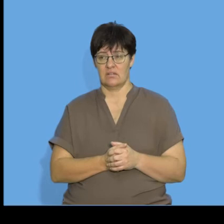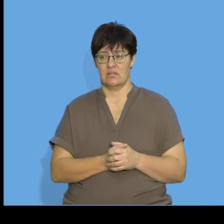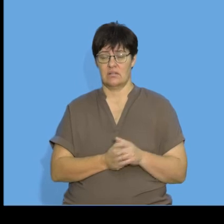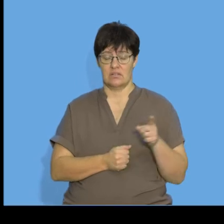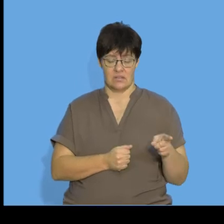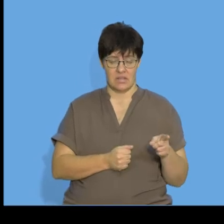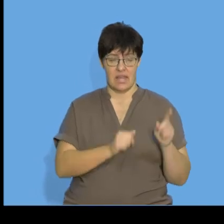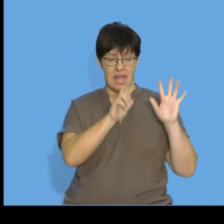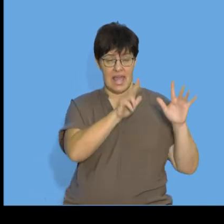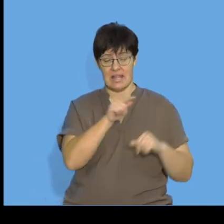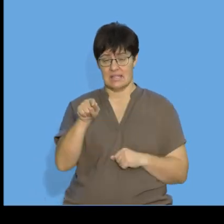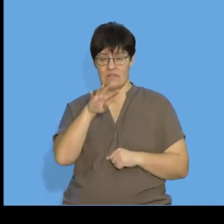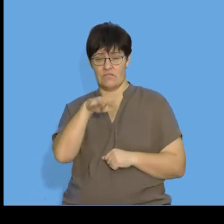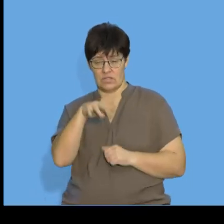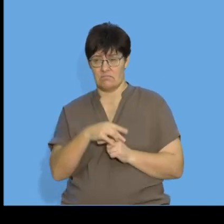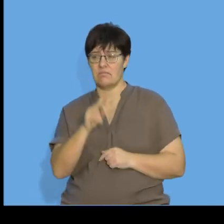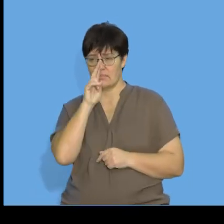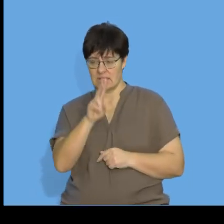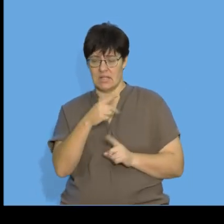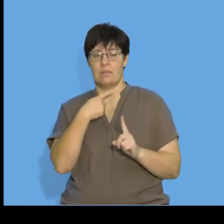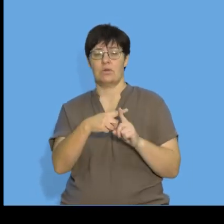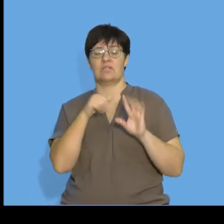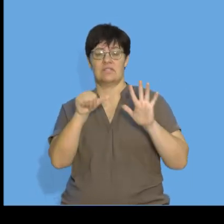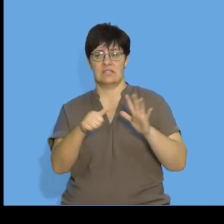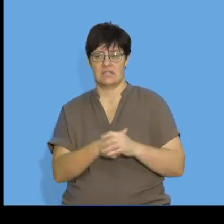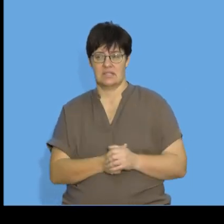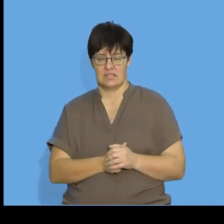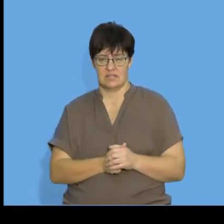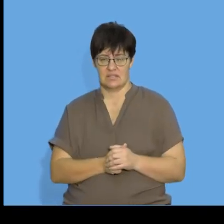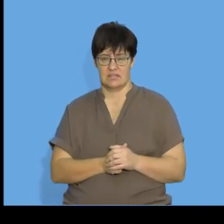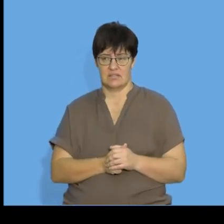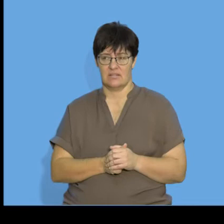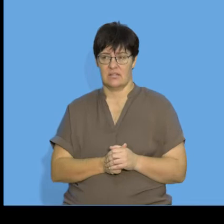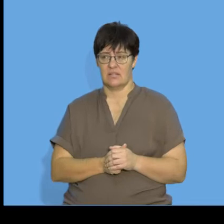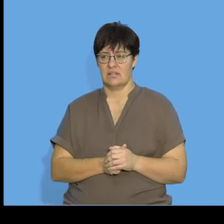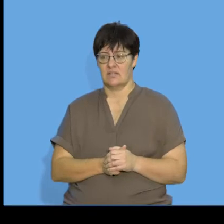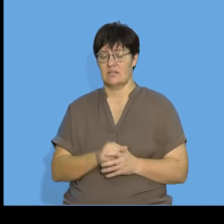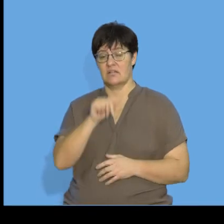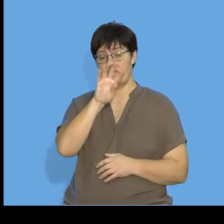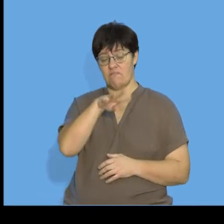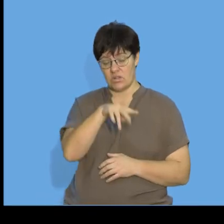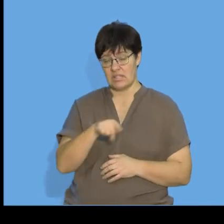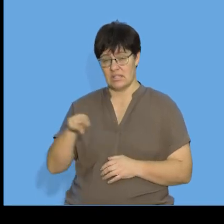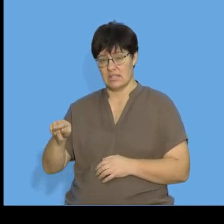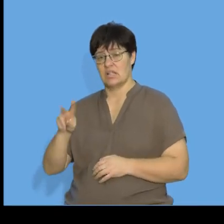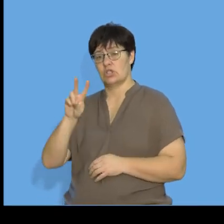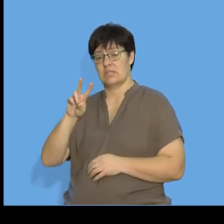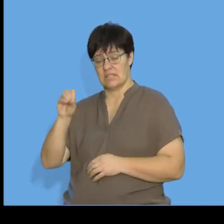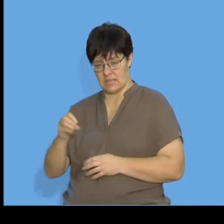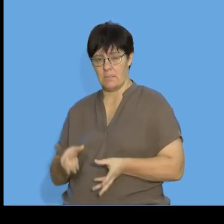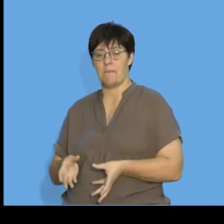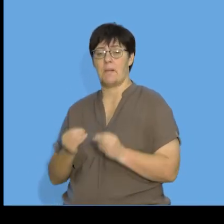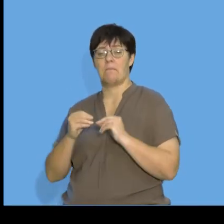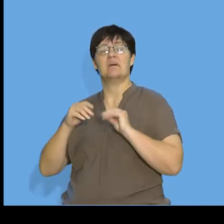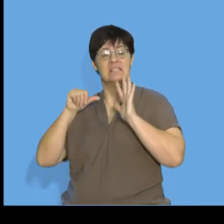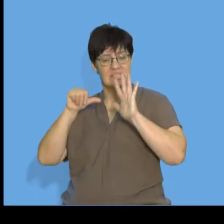8 and 14 I can see that positive 6 was added then between 14 and 20 I